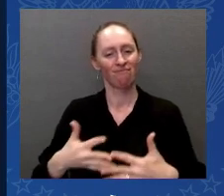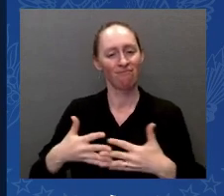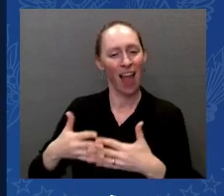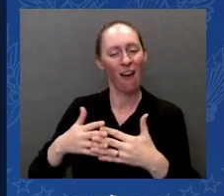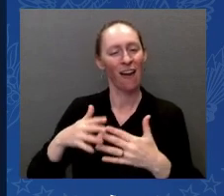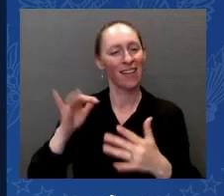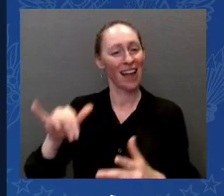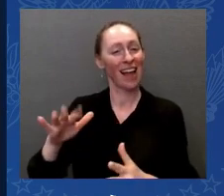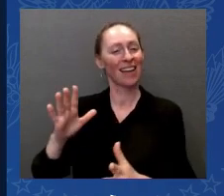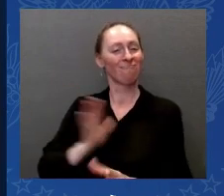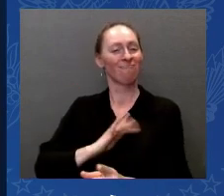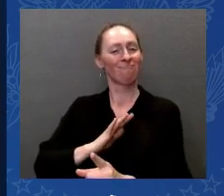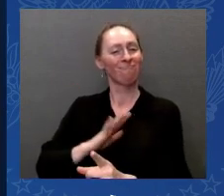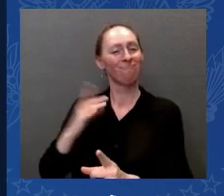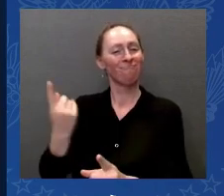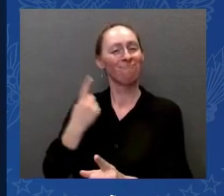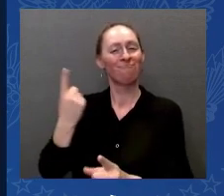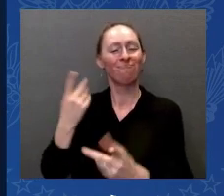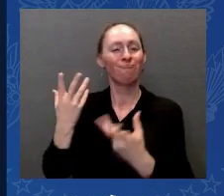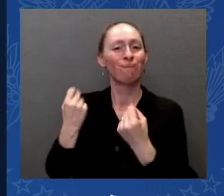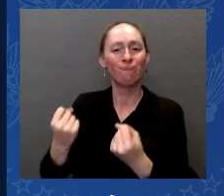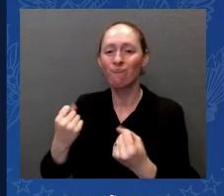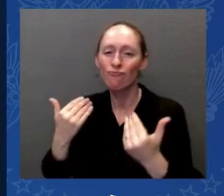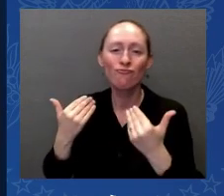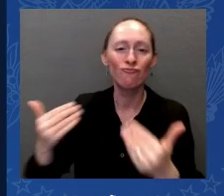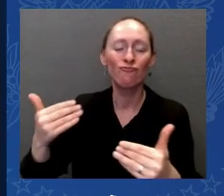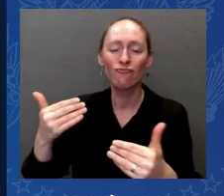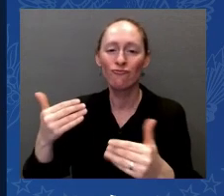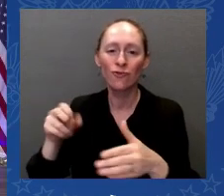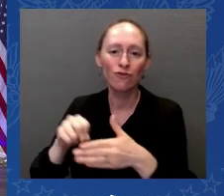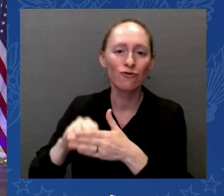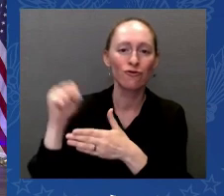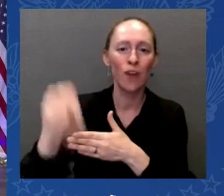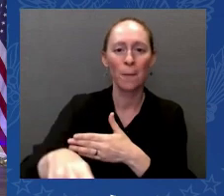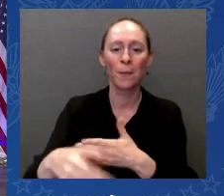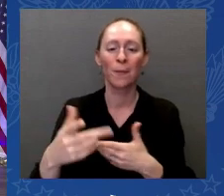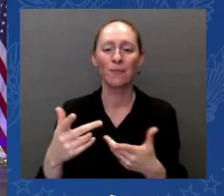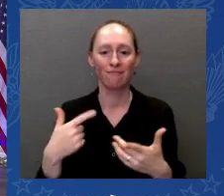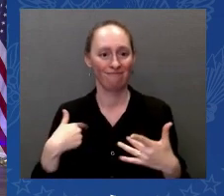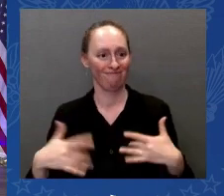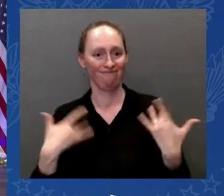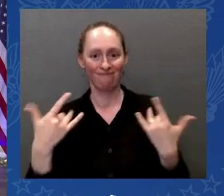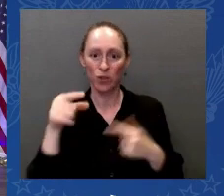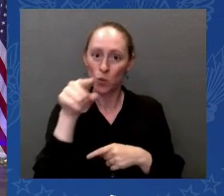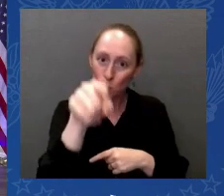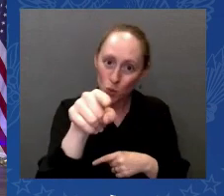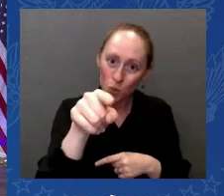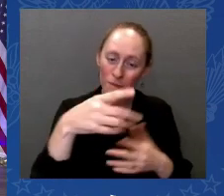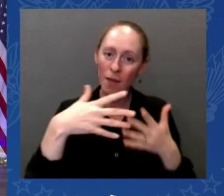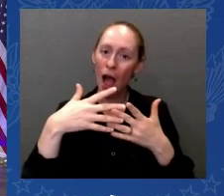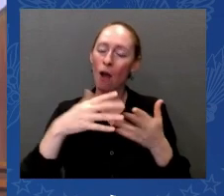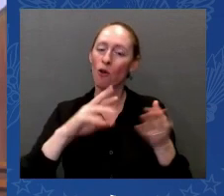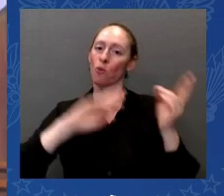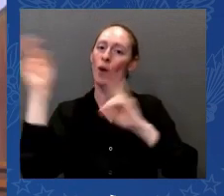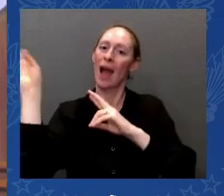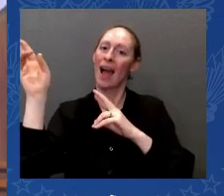that you and the country are taking this risk with us. Well, we're happy you're doing it and happy for your innovation.